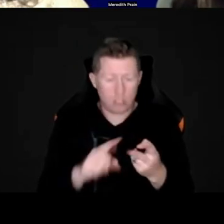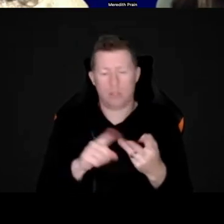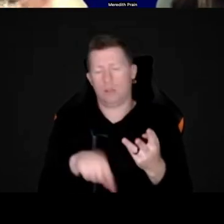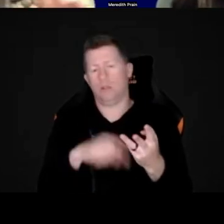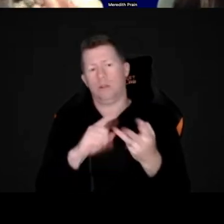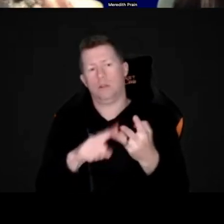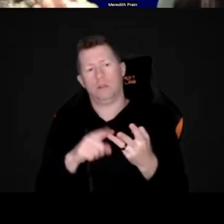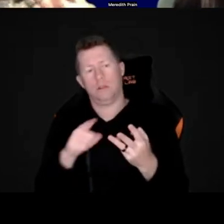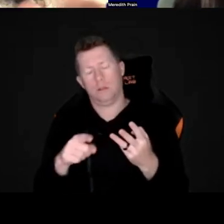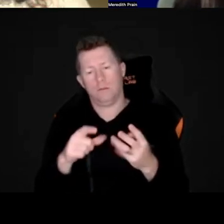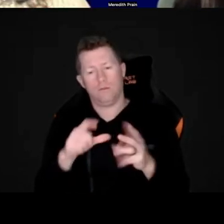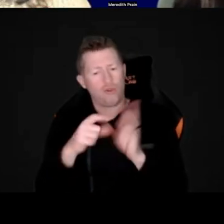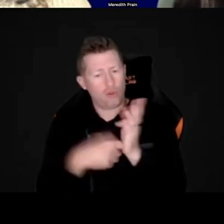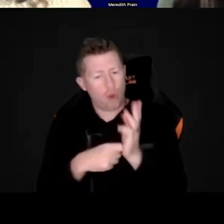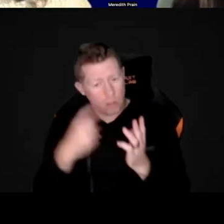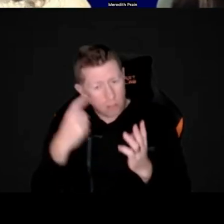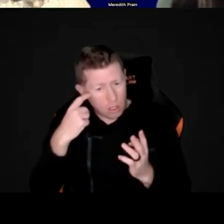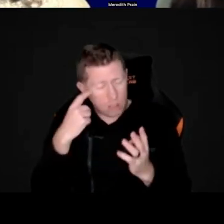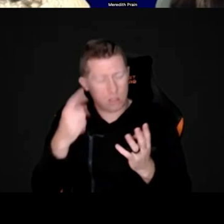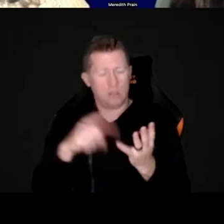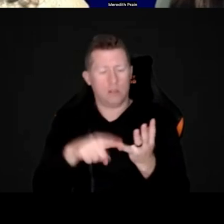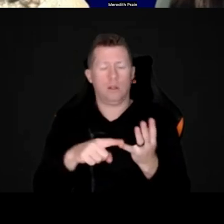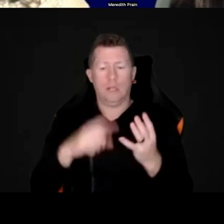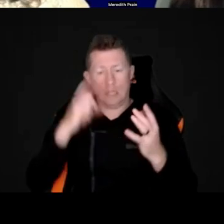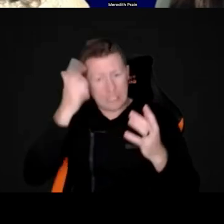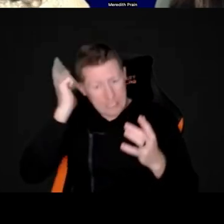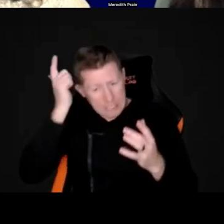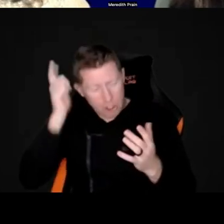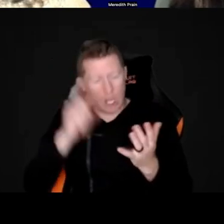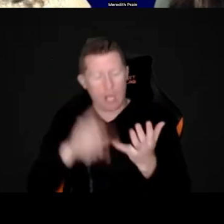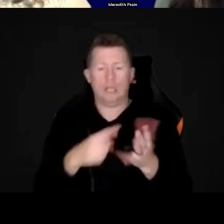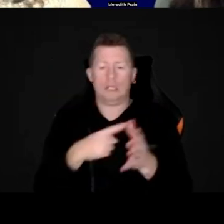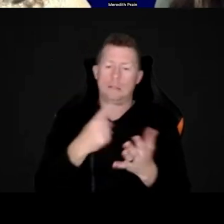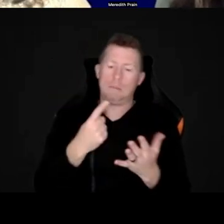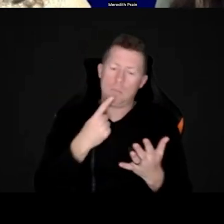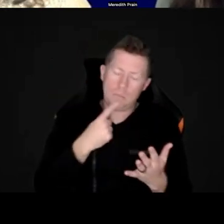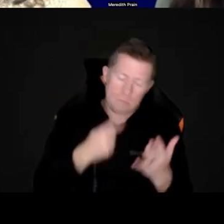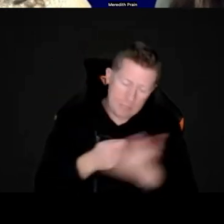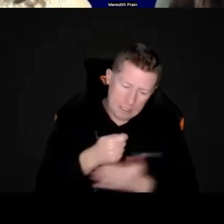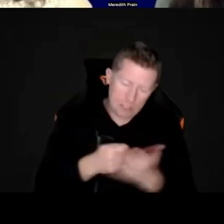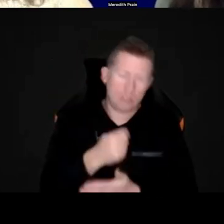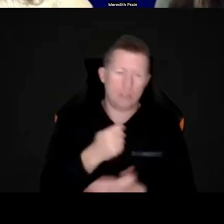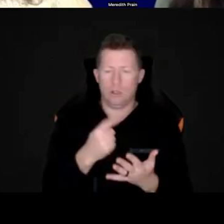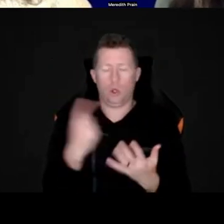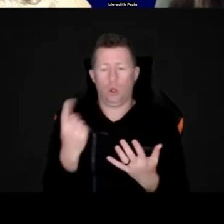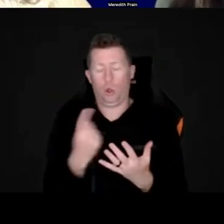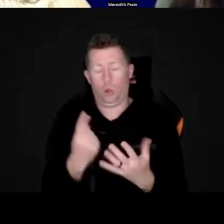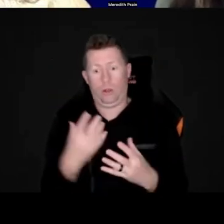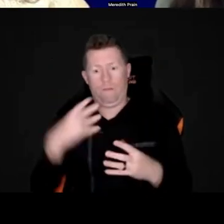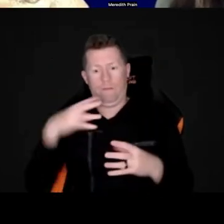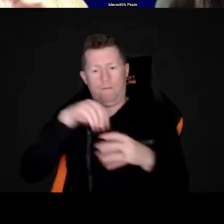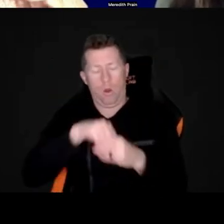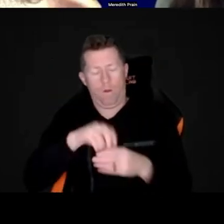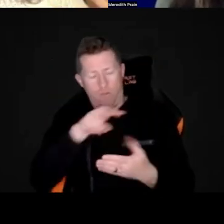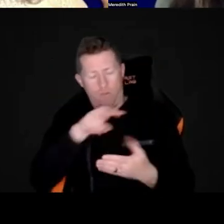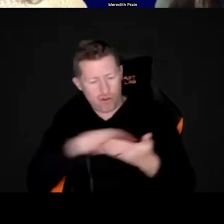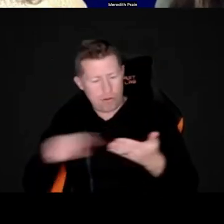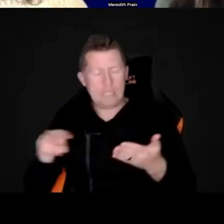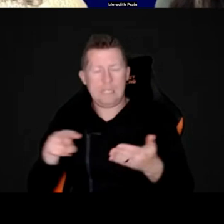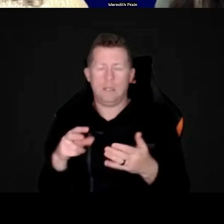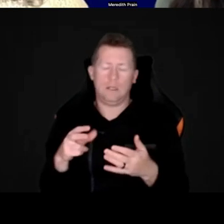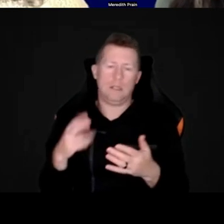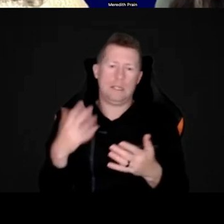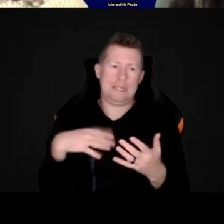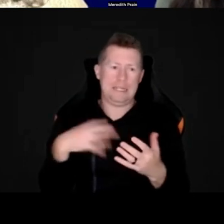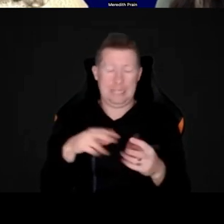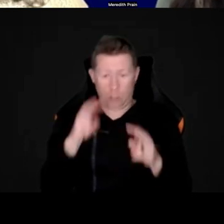to include, um, educators and speech pathologists in this space. Um, I think that we need to